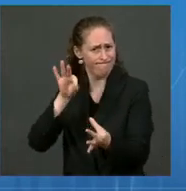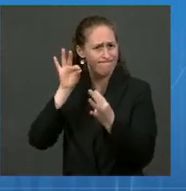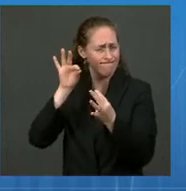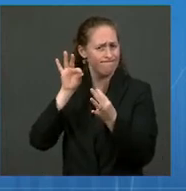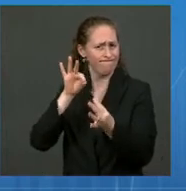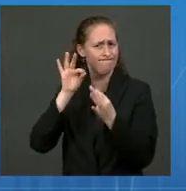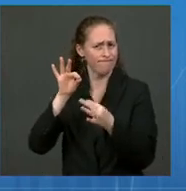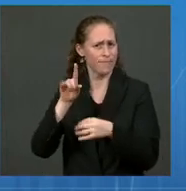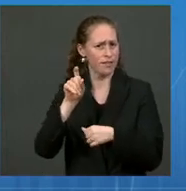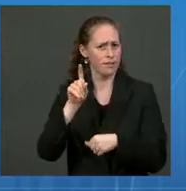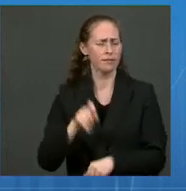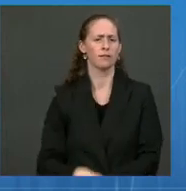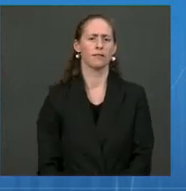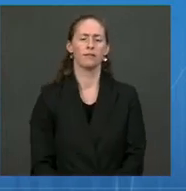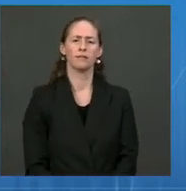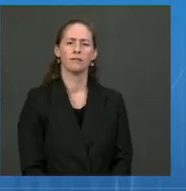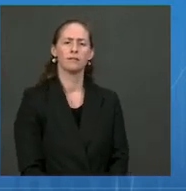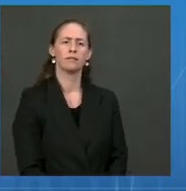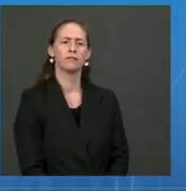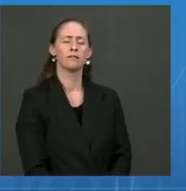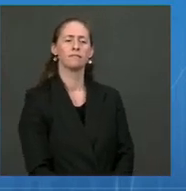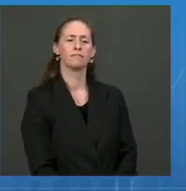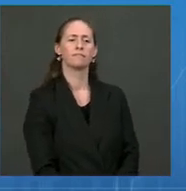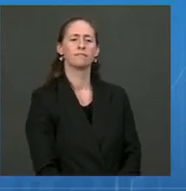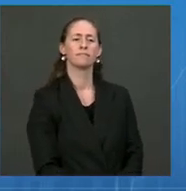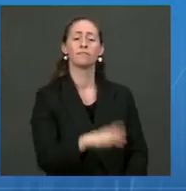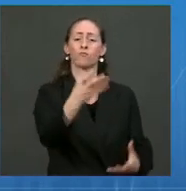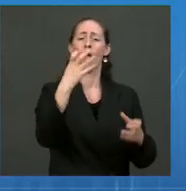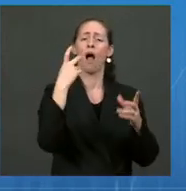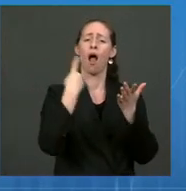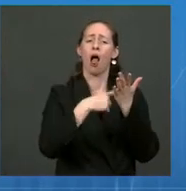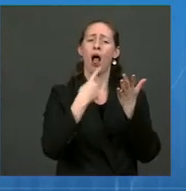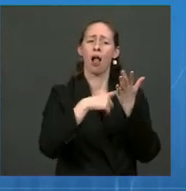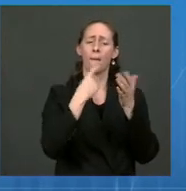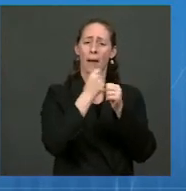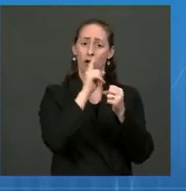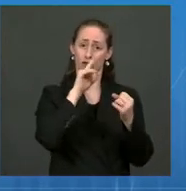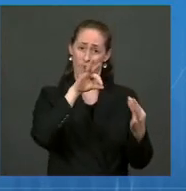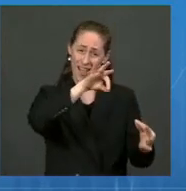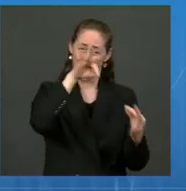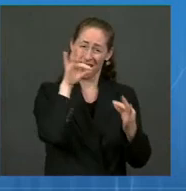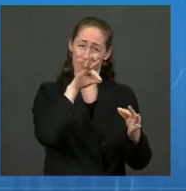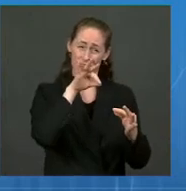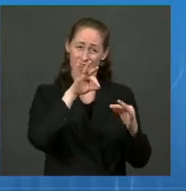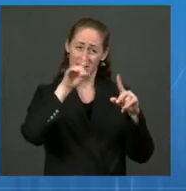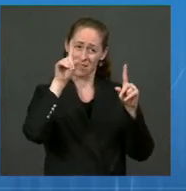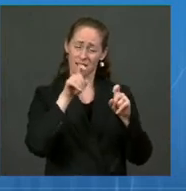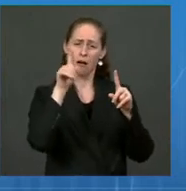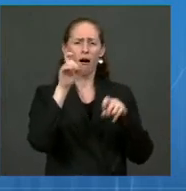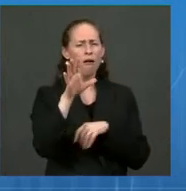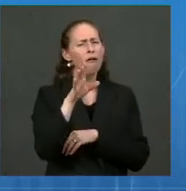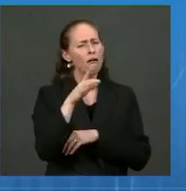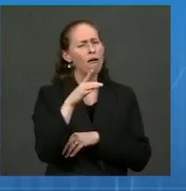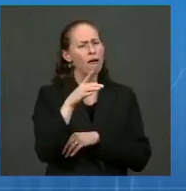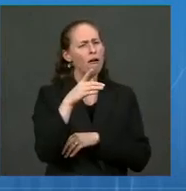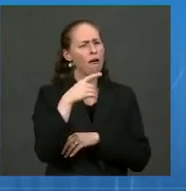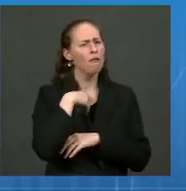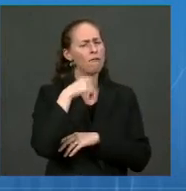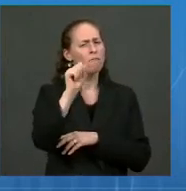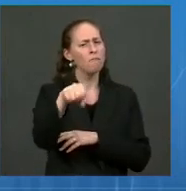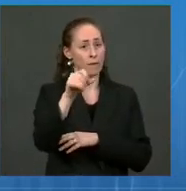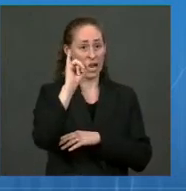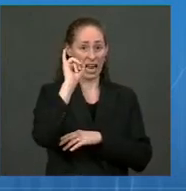understanding is the accuracy of the antigen tests is quite high. When people do receive a positive test,